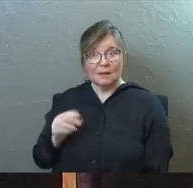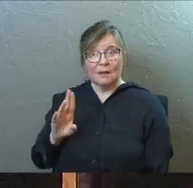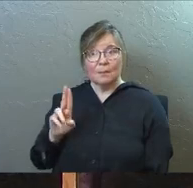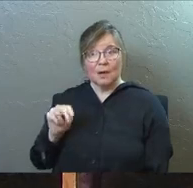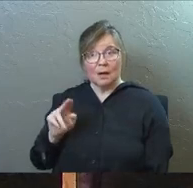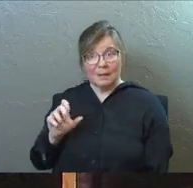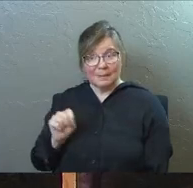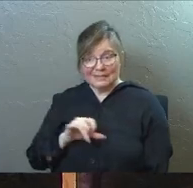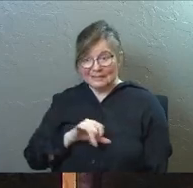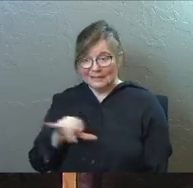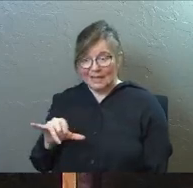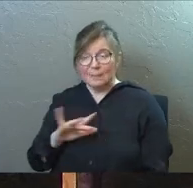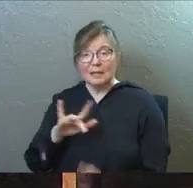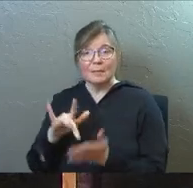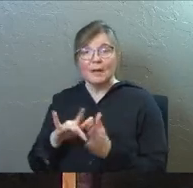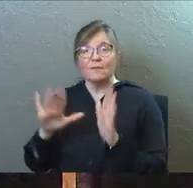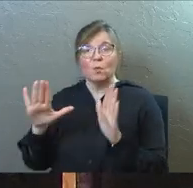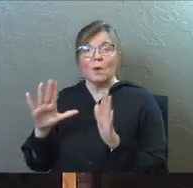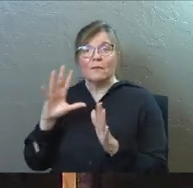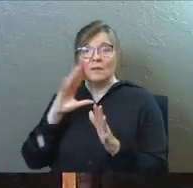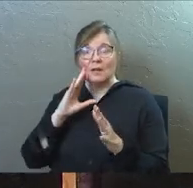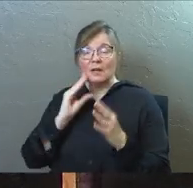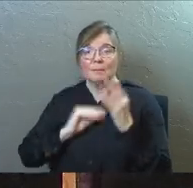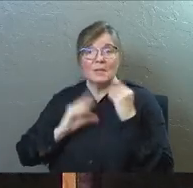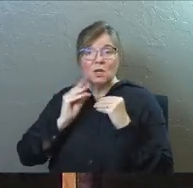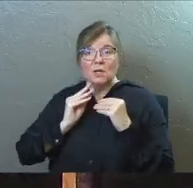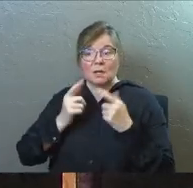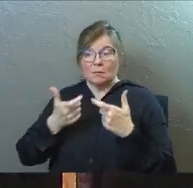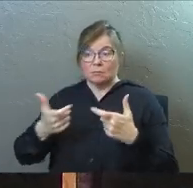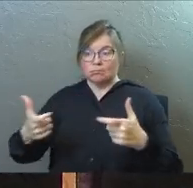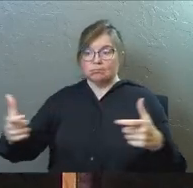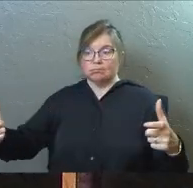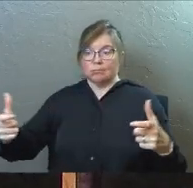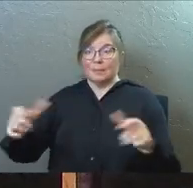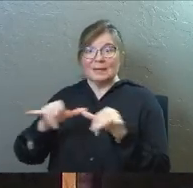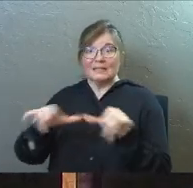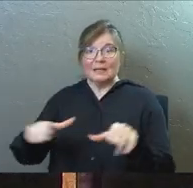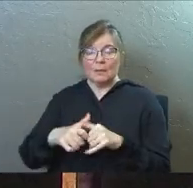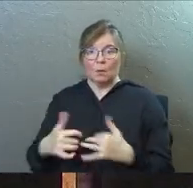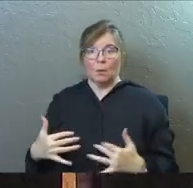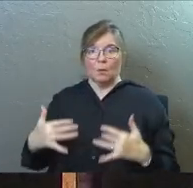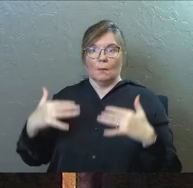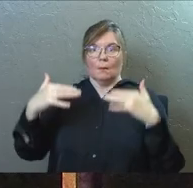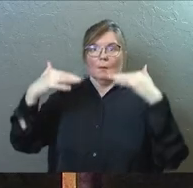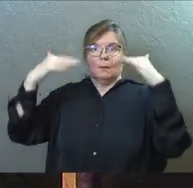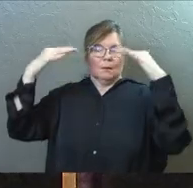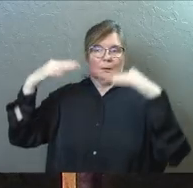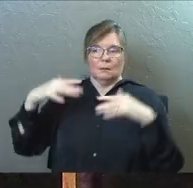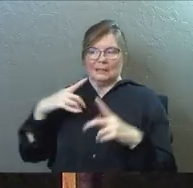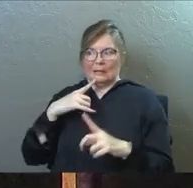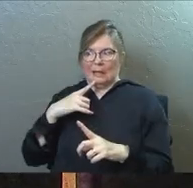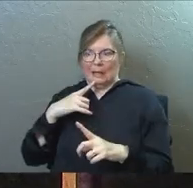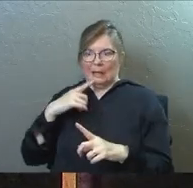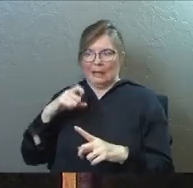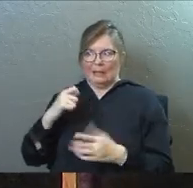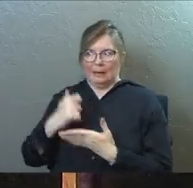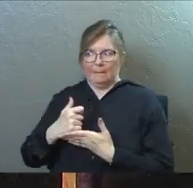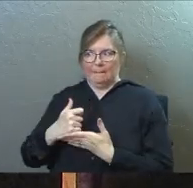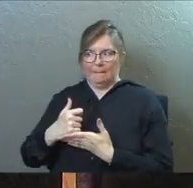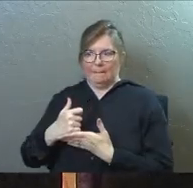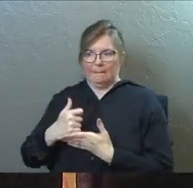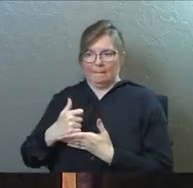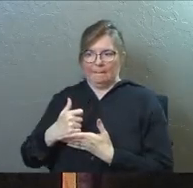Barnabas is in the middle of a wonderful, explosive, yet overwhelming thing. And he says, I need help.